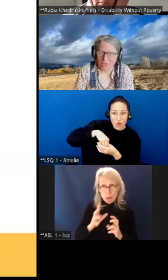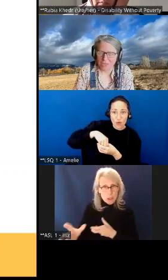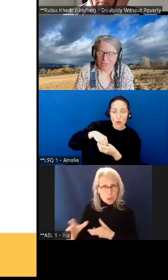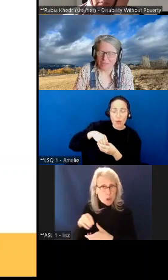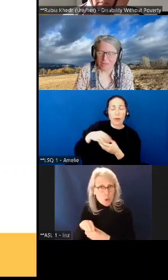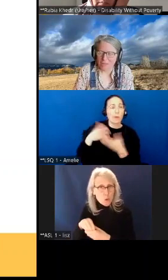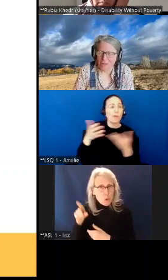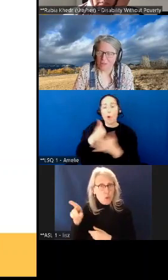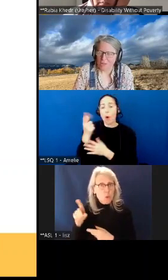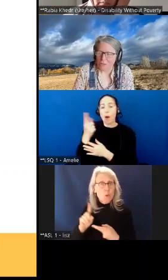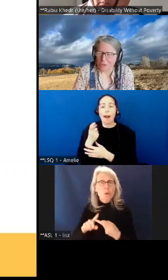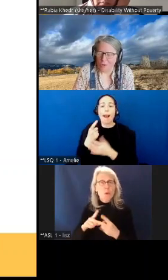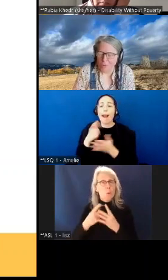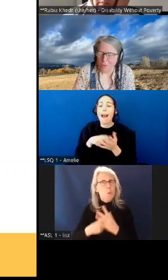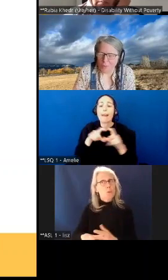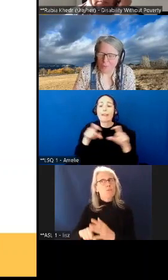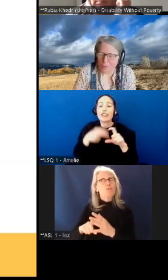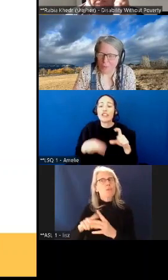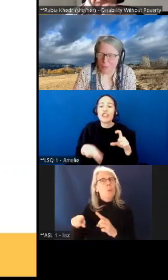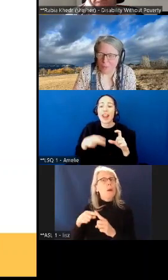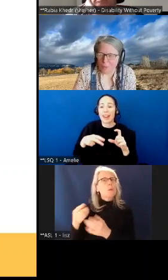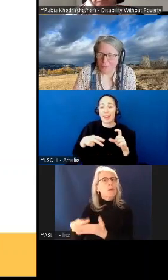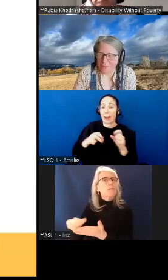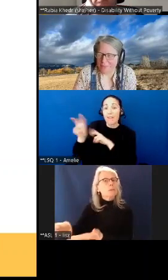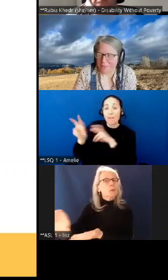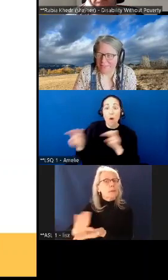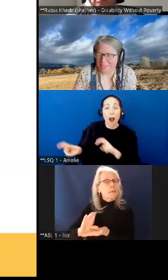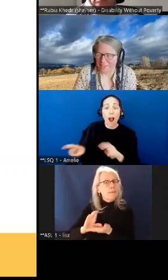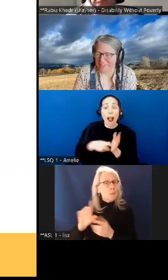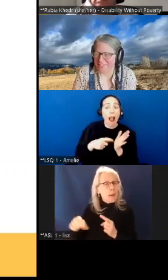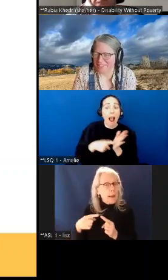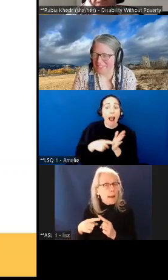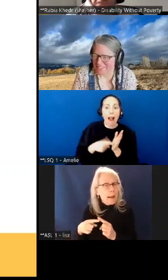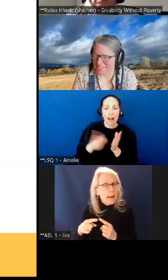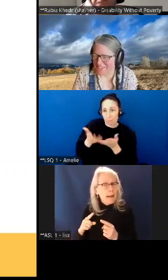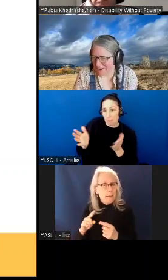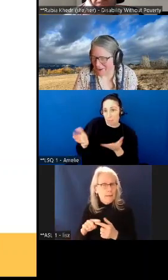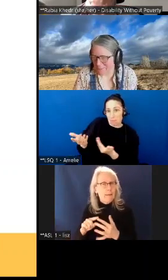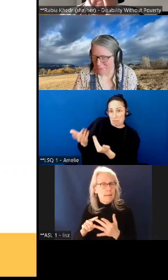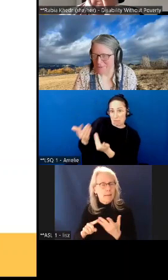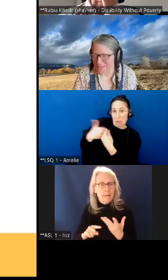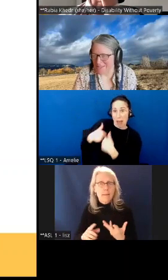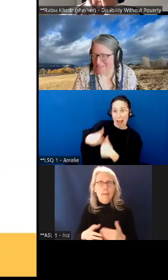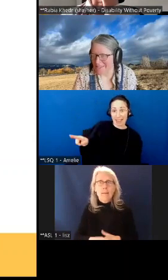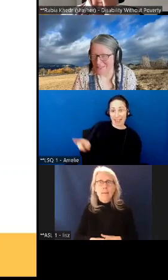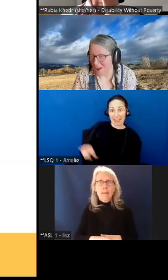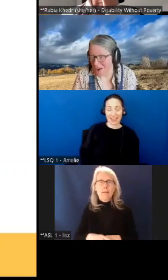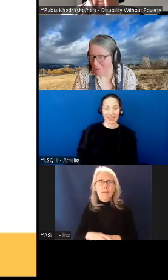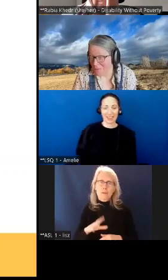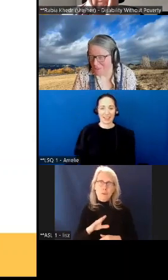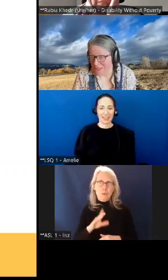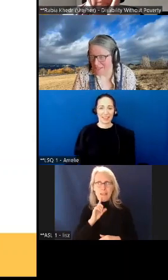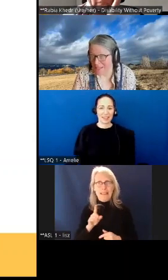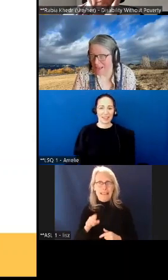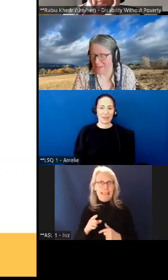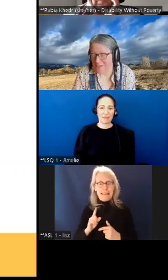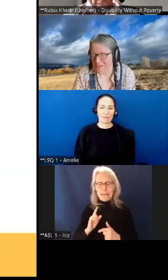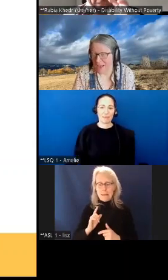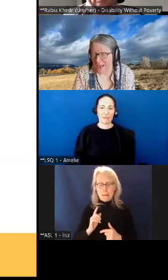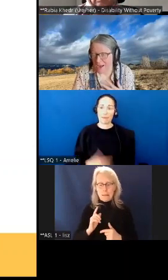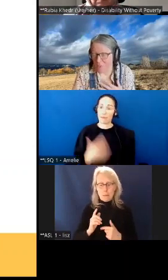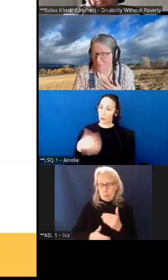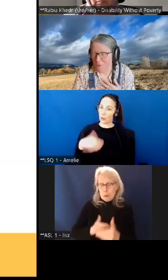kinds of things so you know this is this is a long process and it's not our process